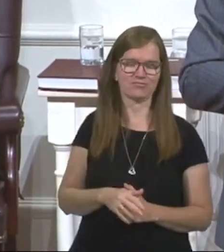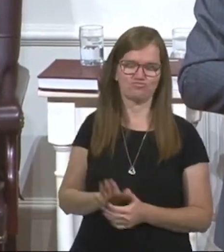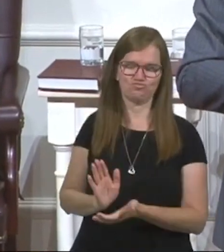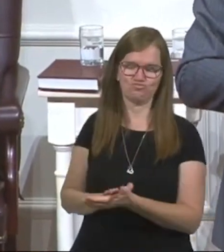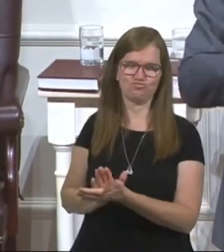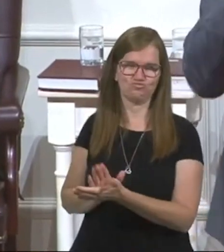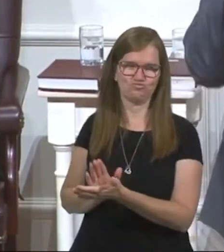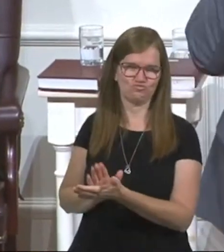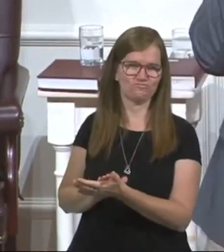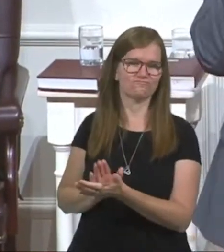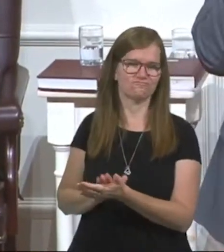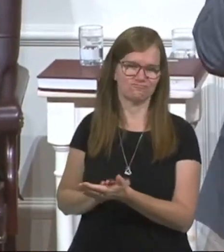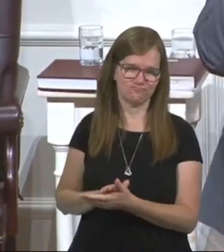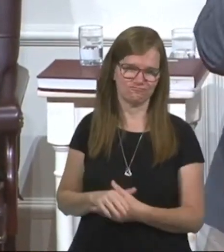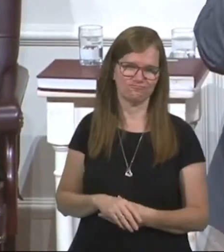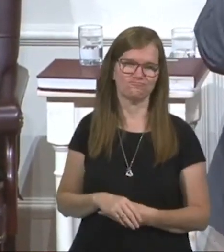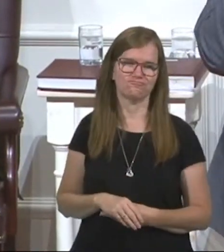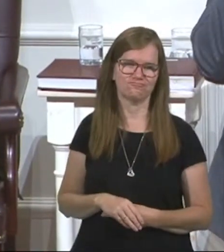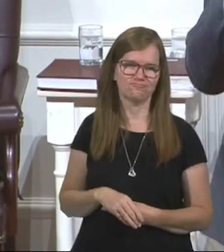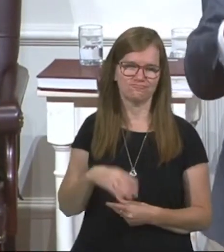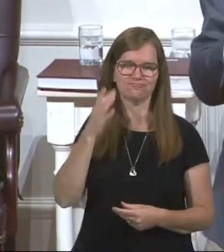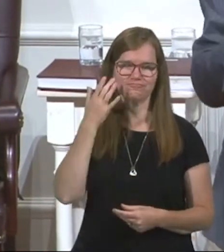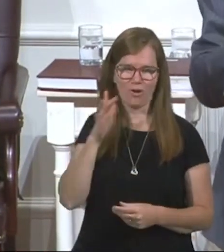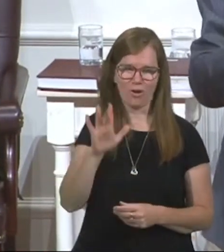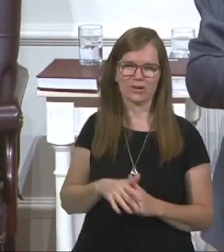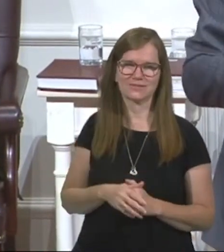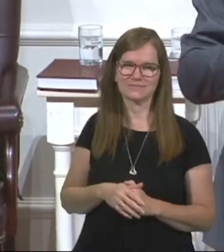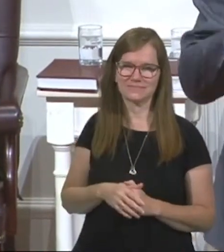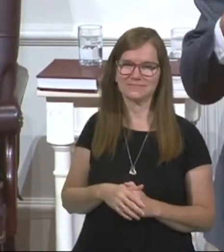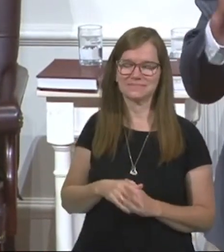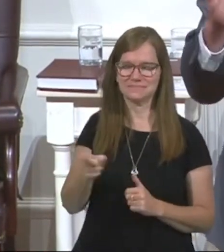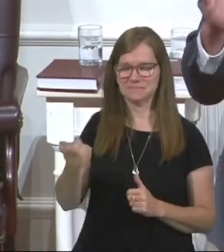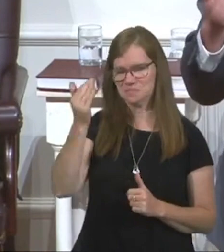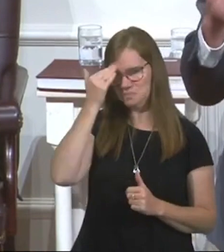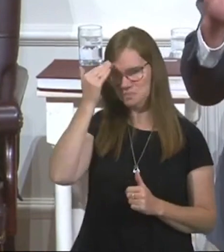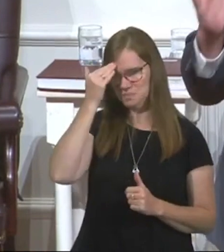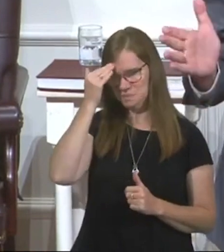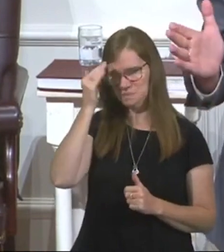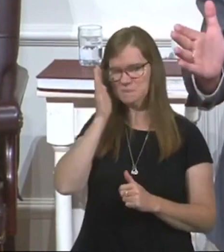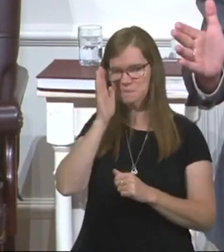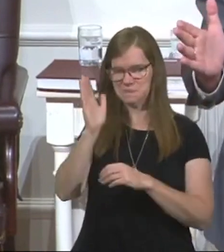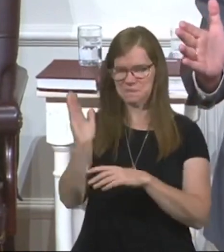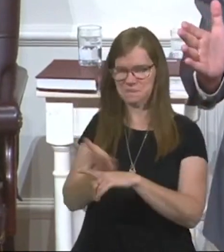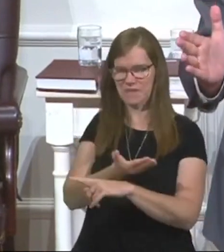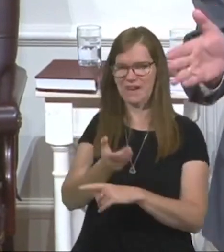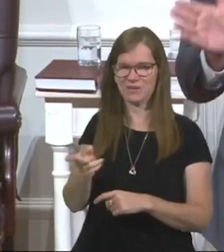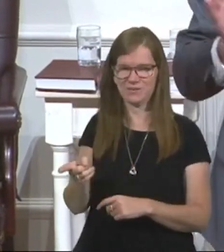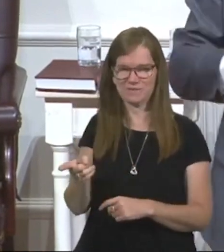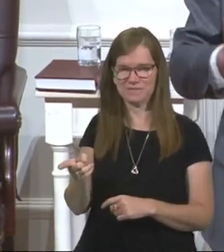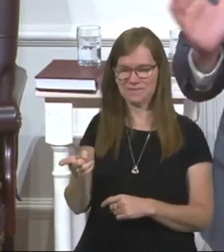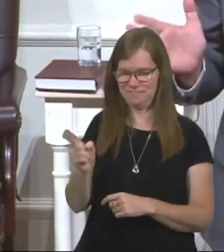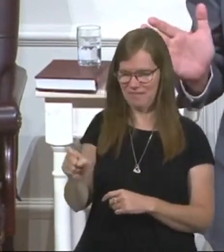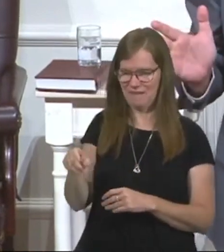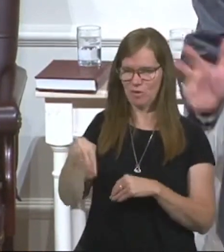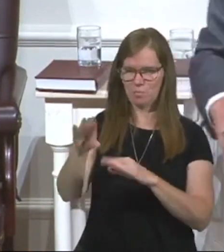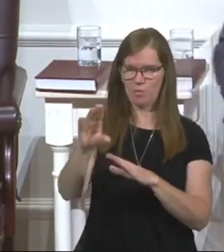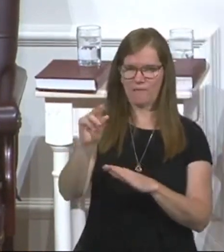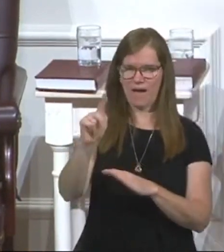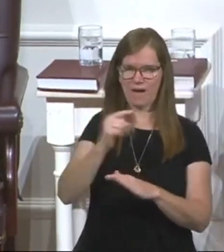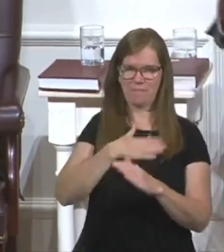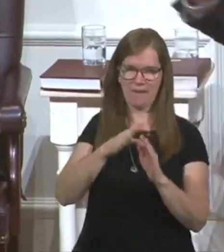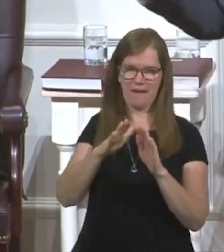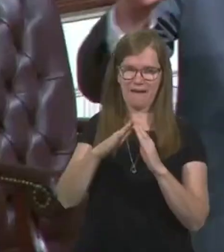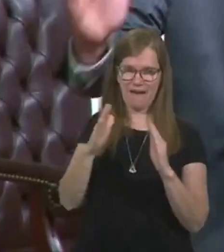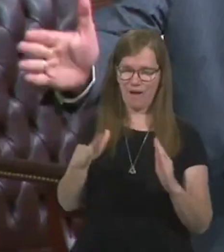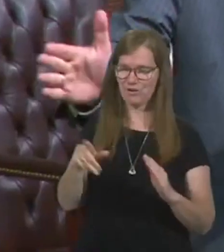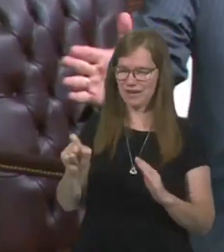hand it to him. He's pretty smart. He understood he's going to get, he's going to get canned. He's going to have to move out of my house. He's going